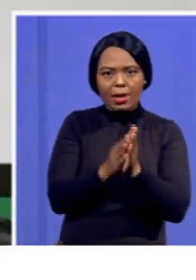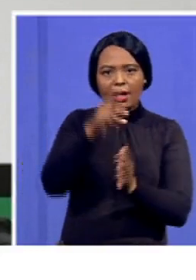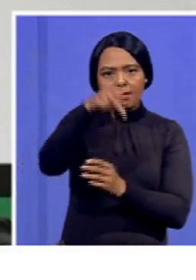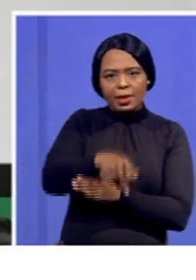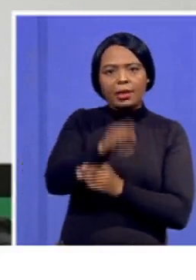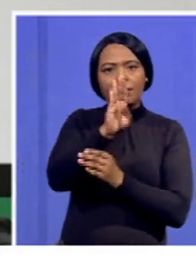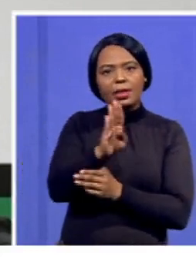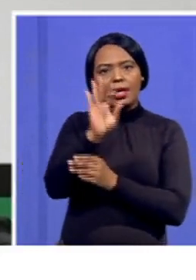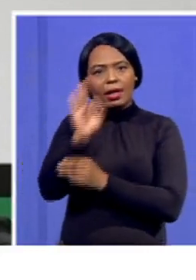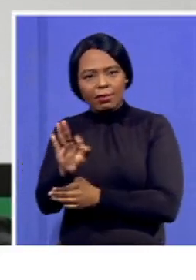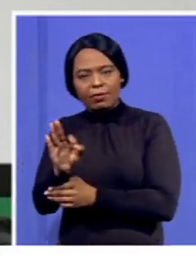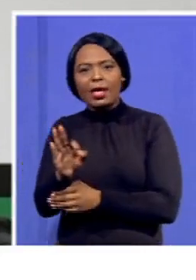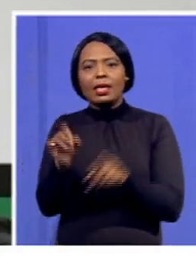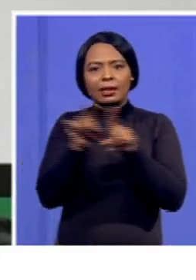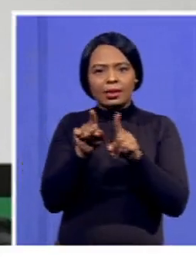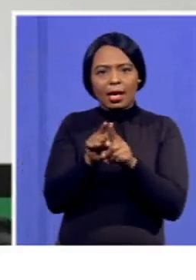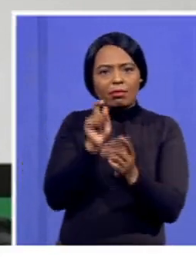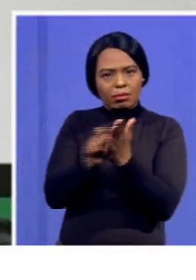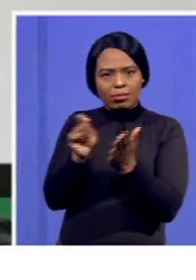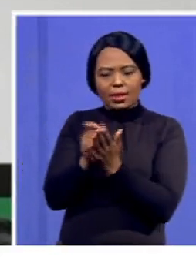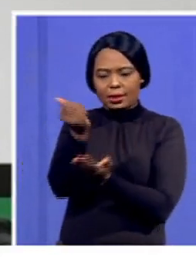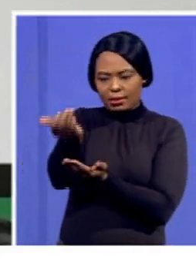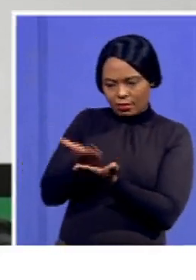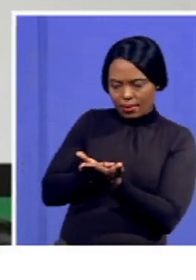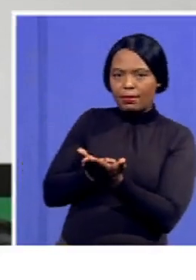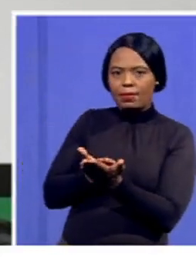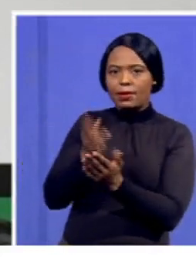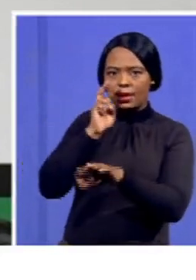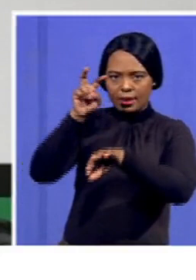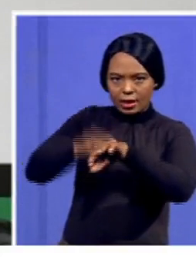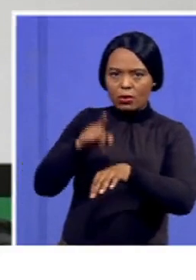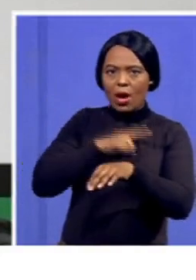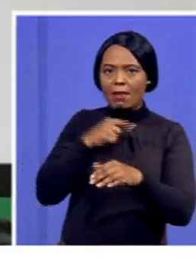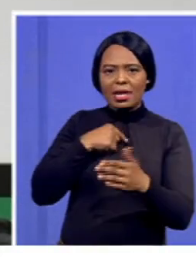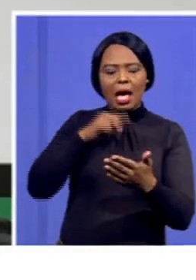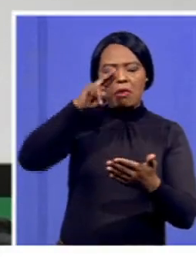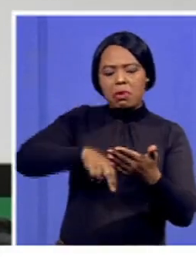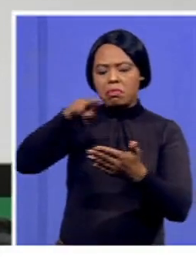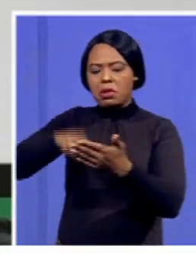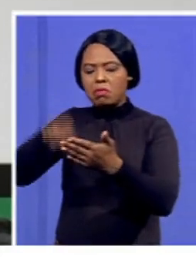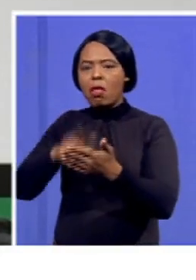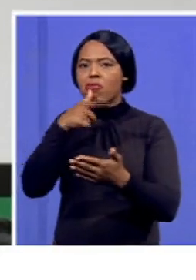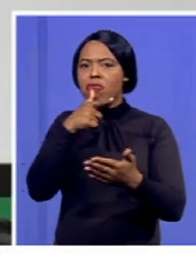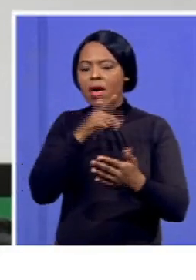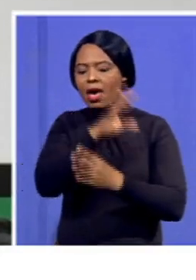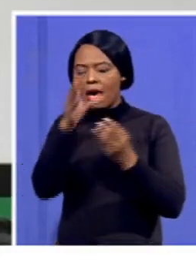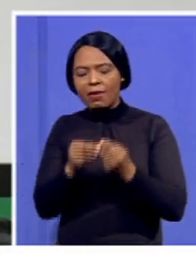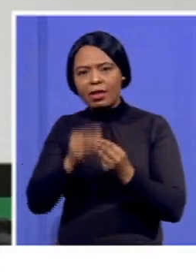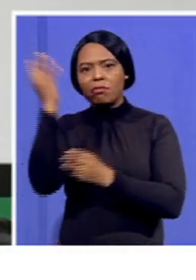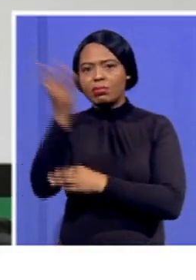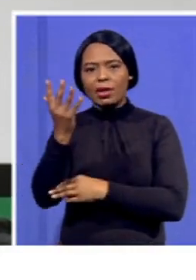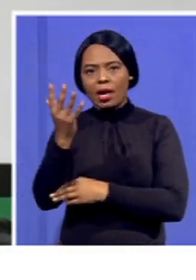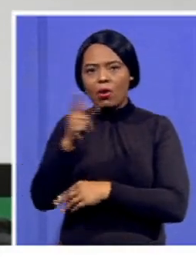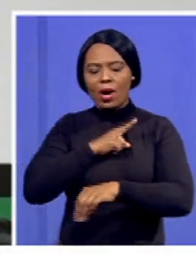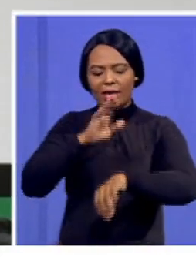also we are requesting written submission on the documents because I've not gone into everything based on time, but the documents are available